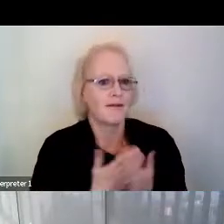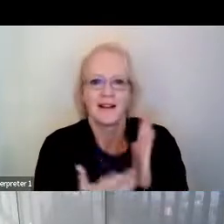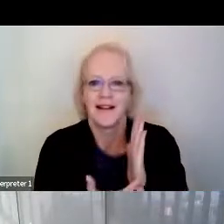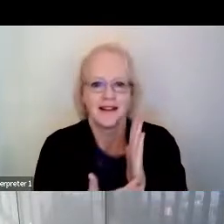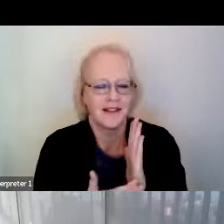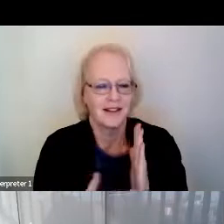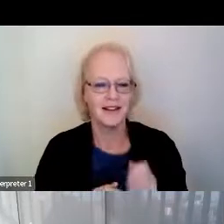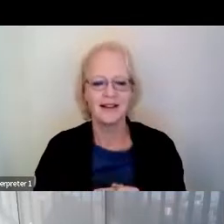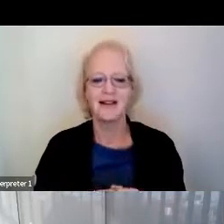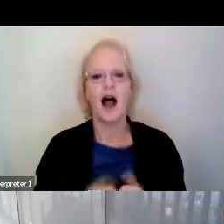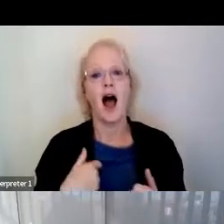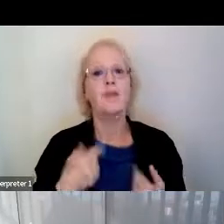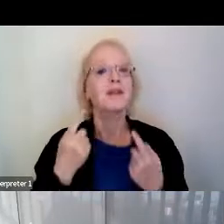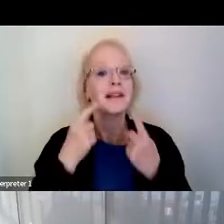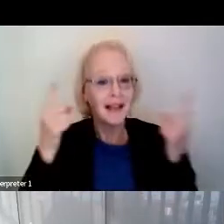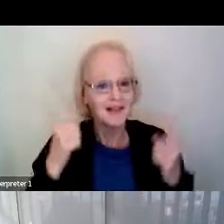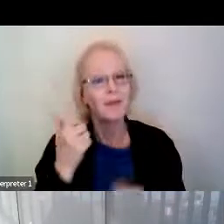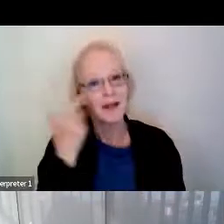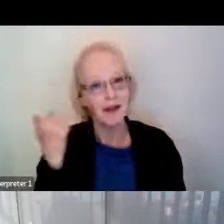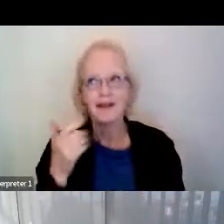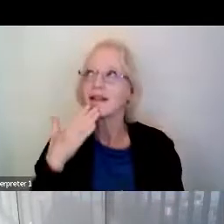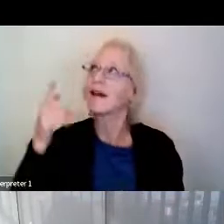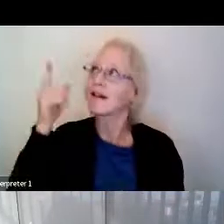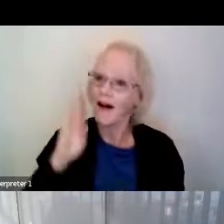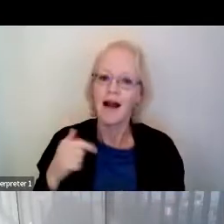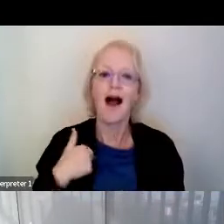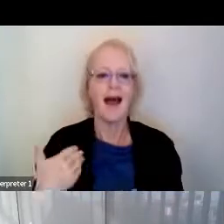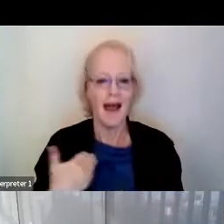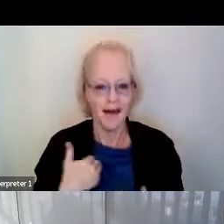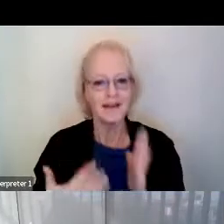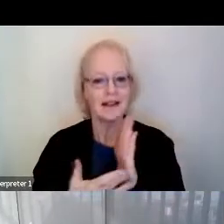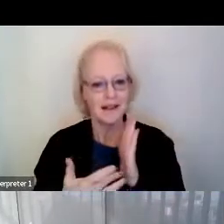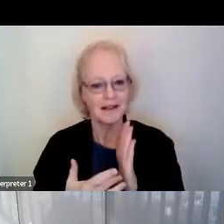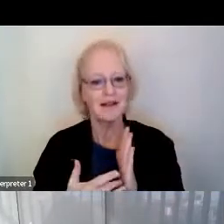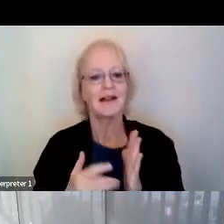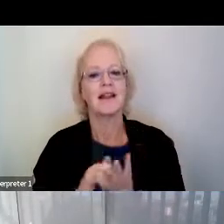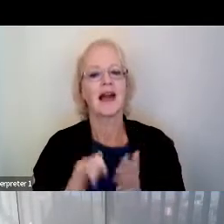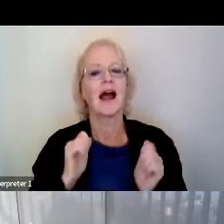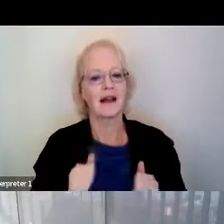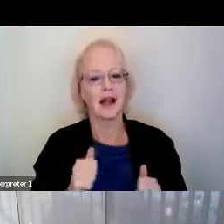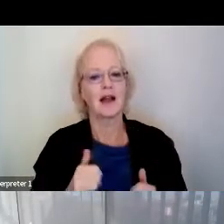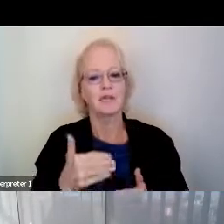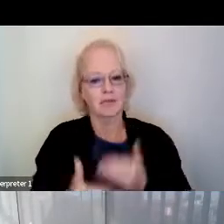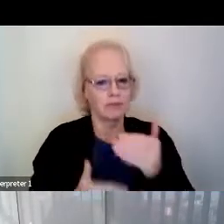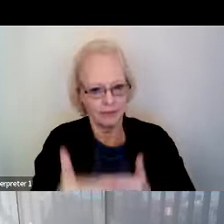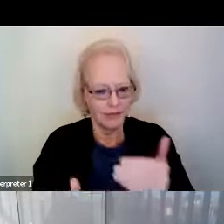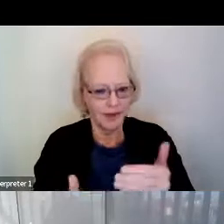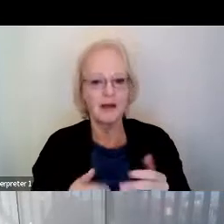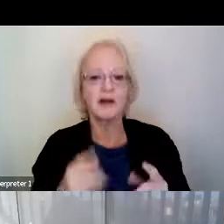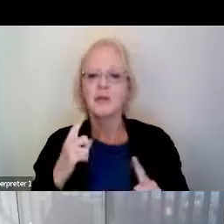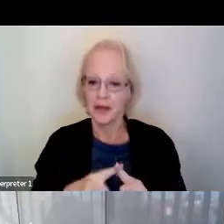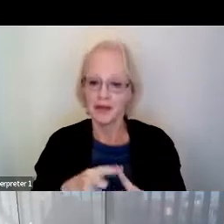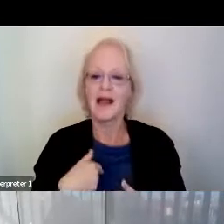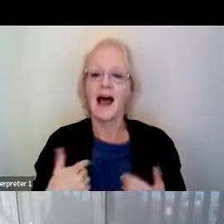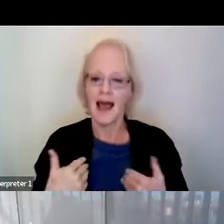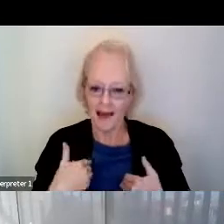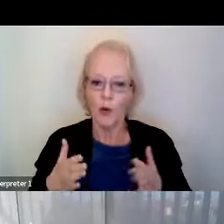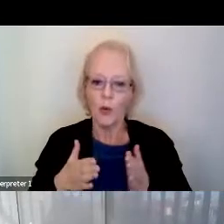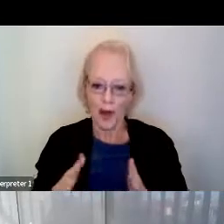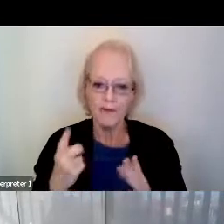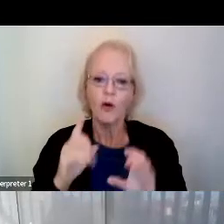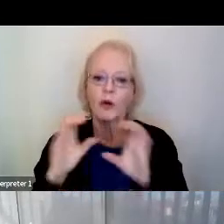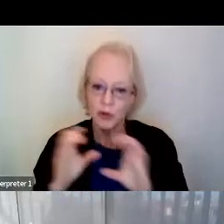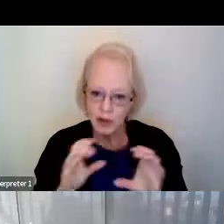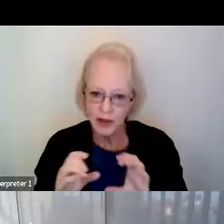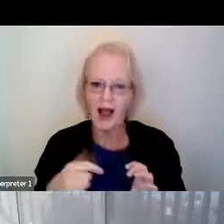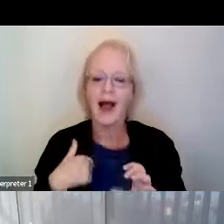I am successful because, thanks to God, I have the technology to bring myself forward. Furthermore, I have a way to communicate, to have conversations